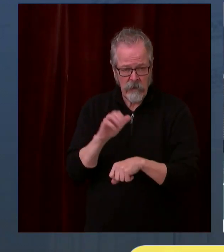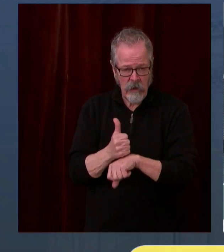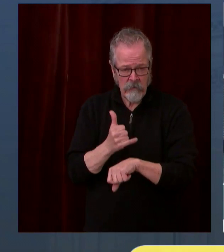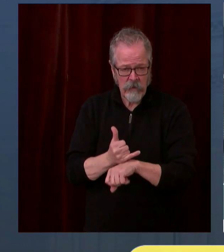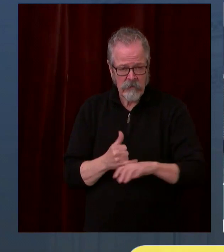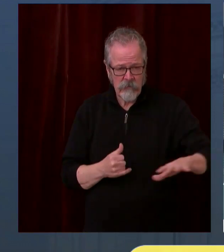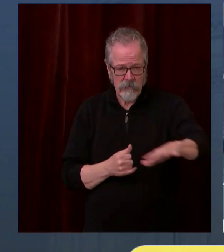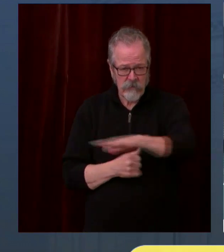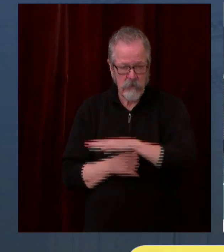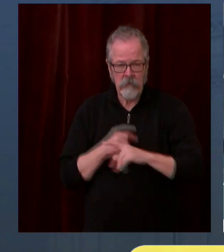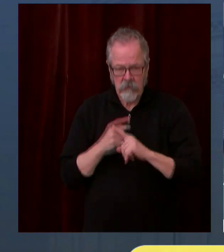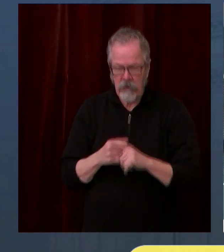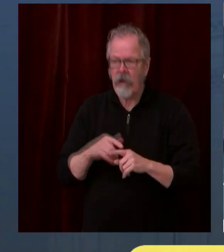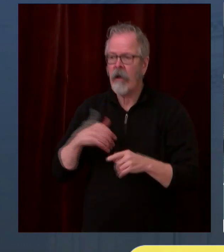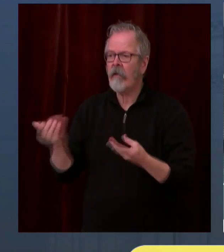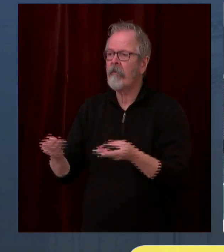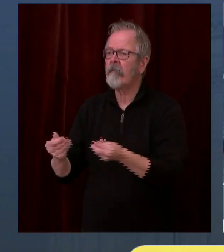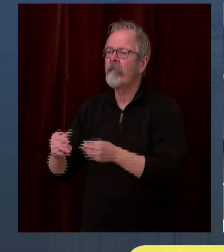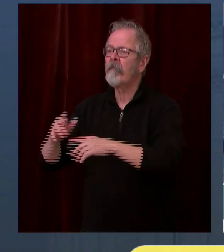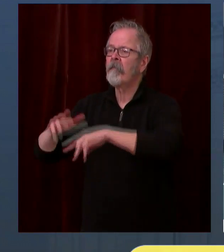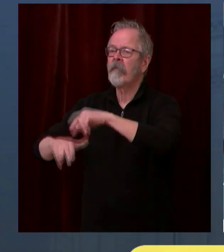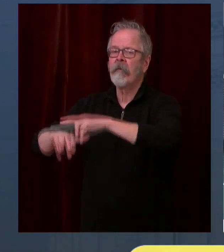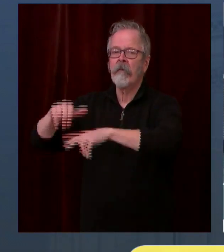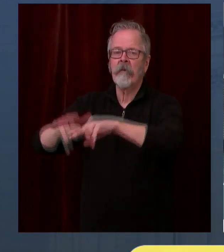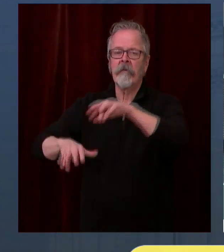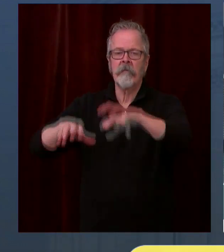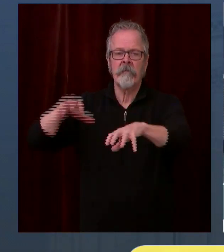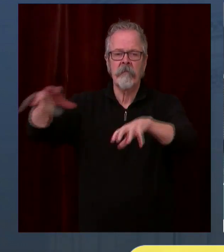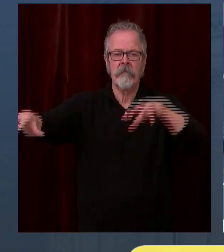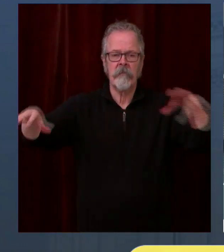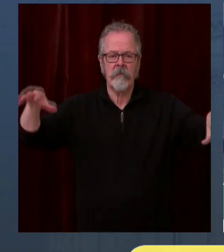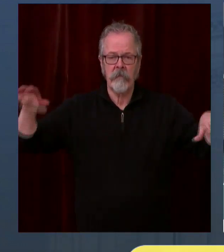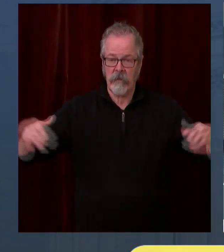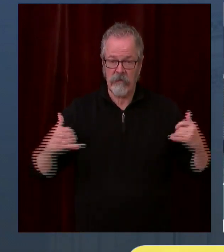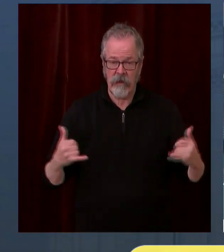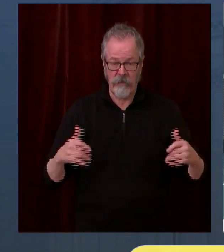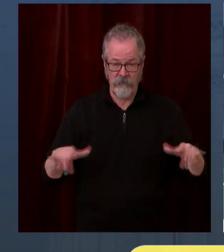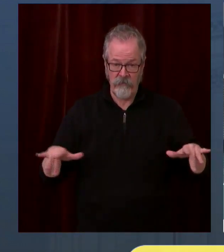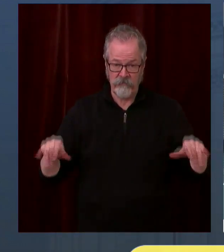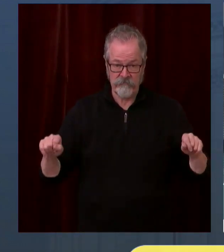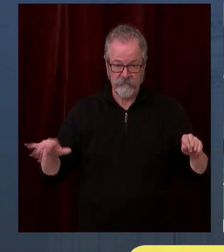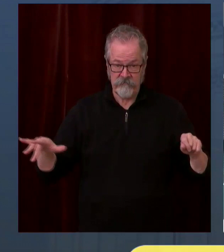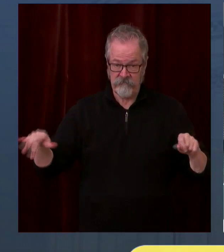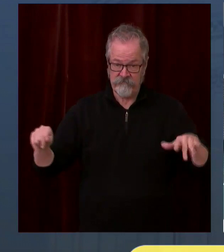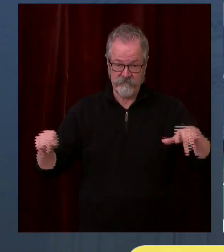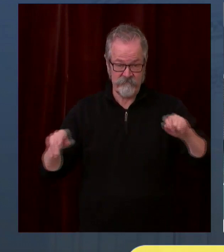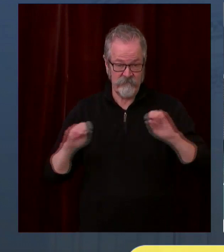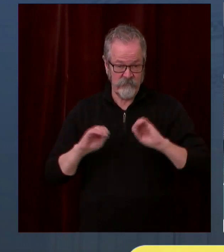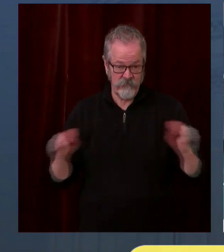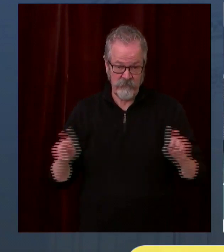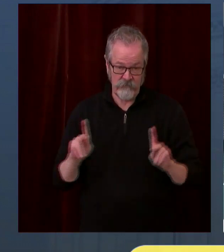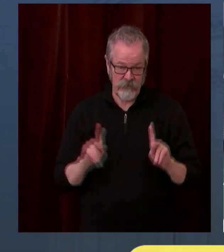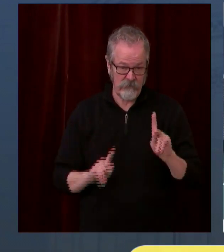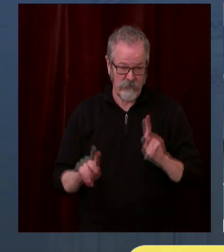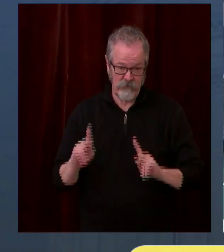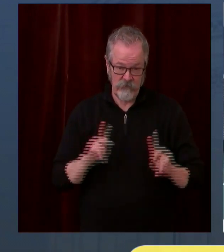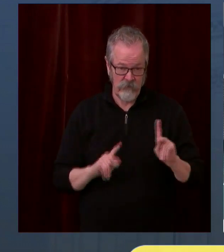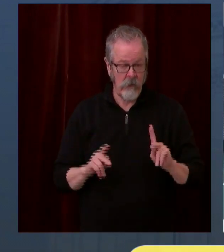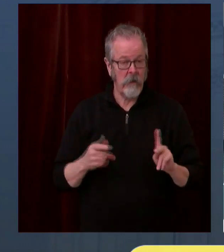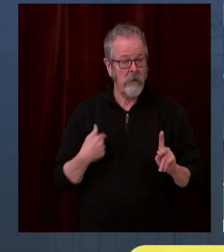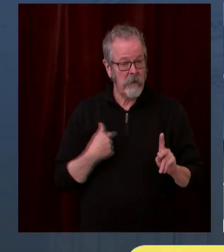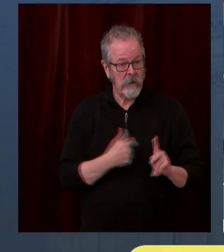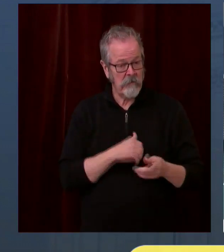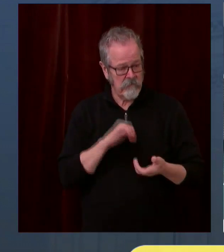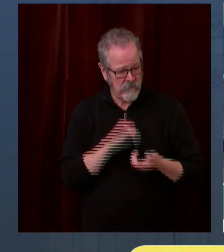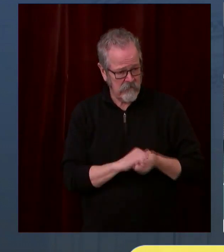As people know, we don't have employees in all of our buildings these days. So we're going to be working with local hospitals so that